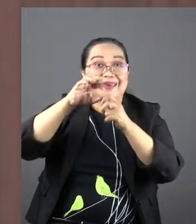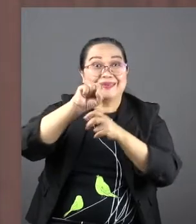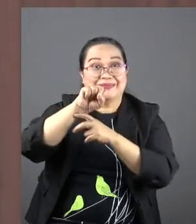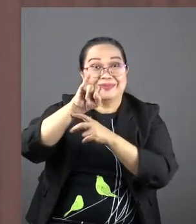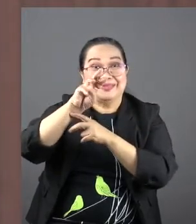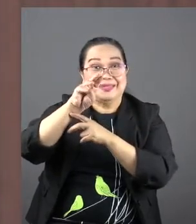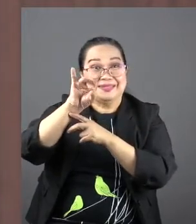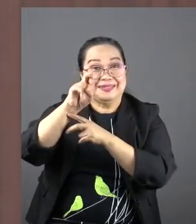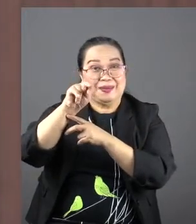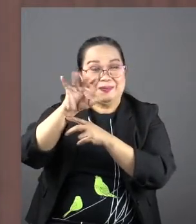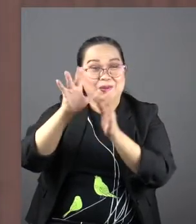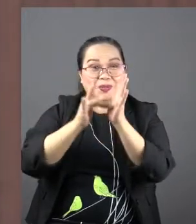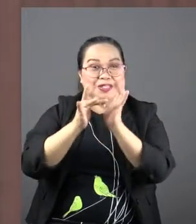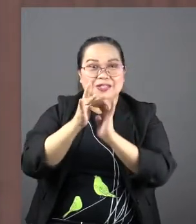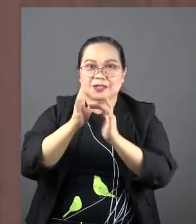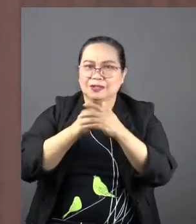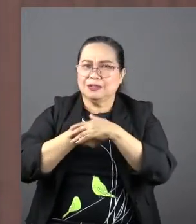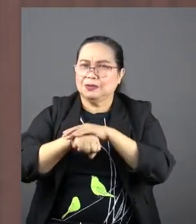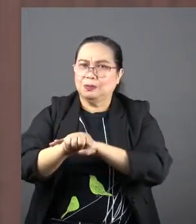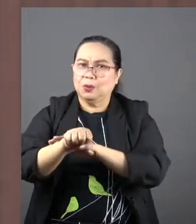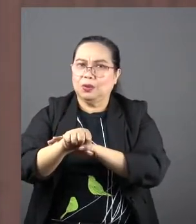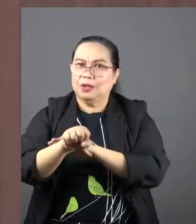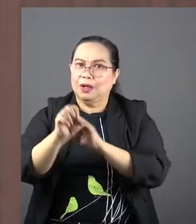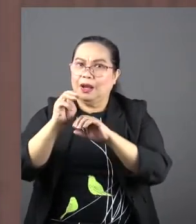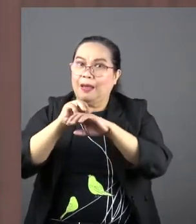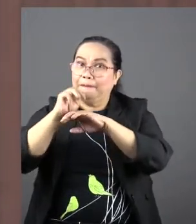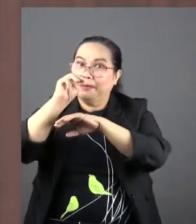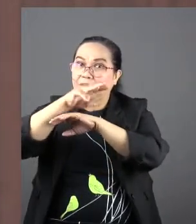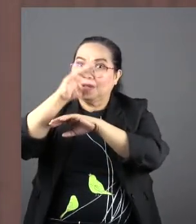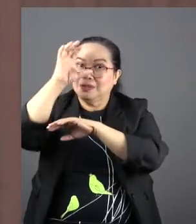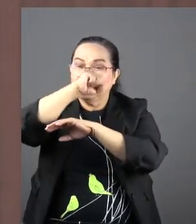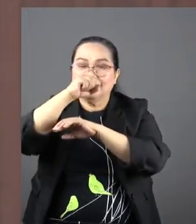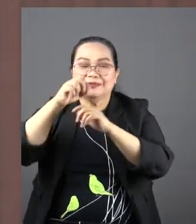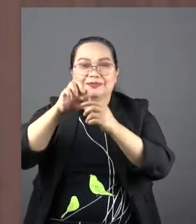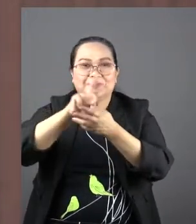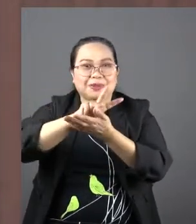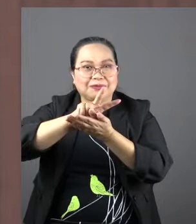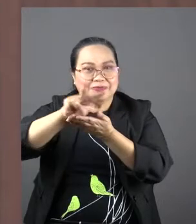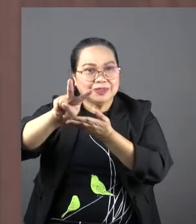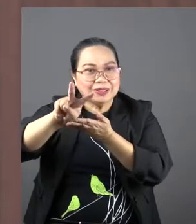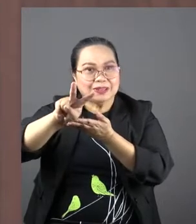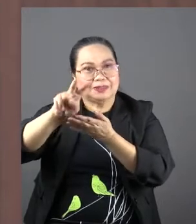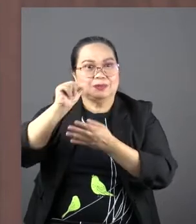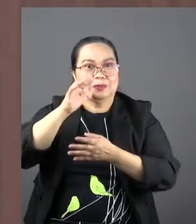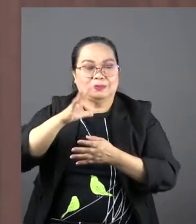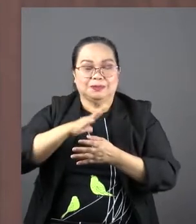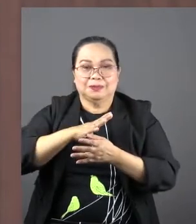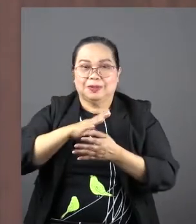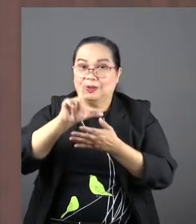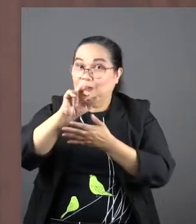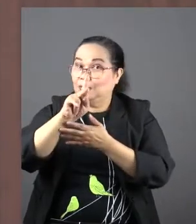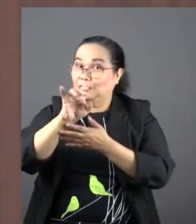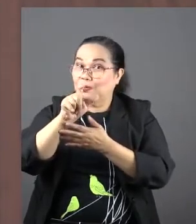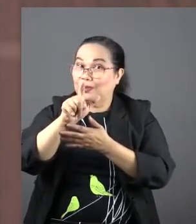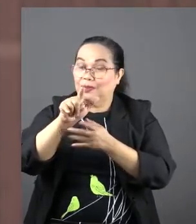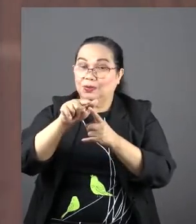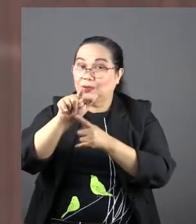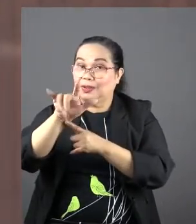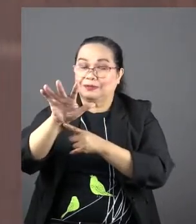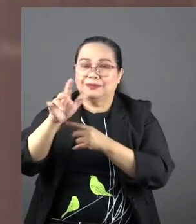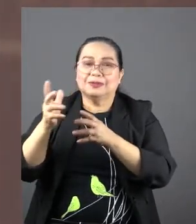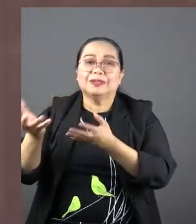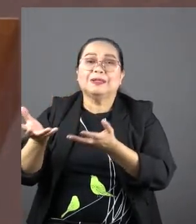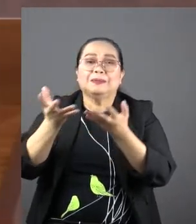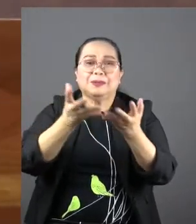temple. So Jesus is born miraculously from a virgin. In Luke 2, 25 to 35, they brought Jesus to the